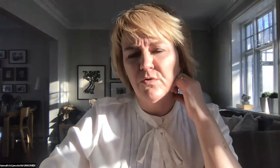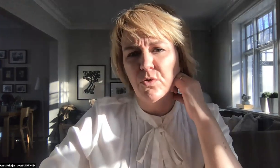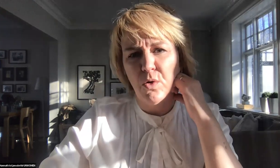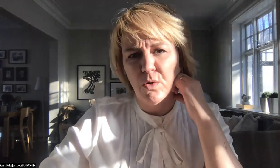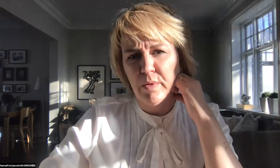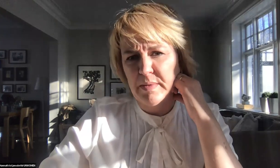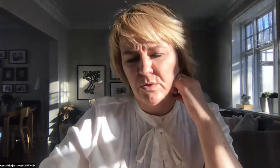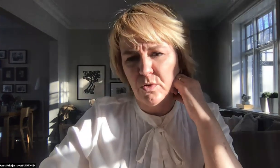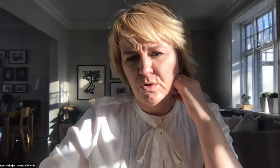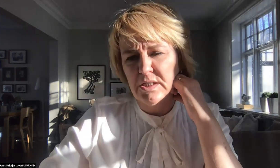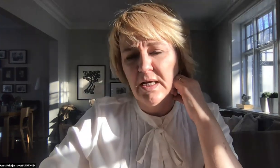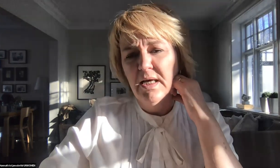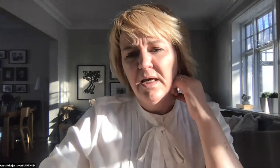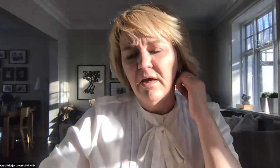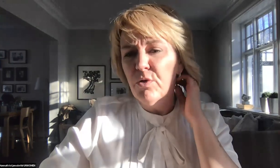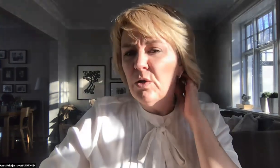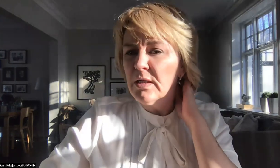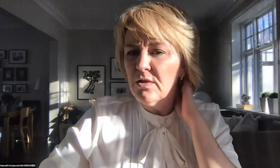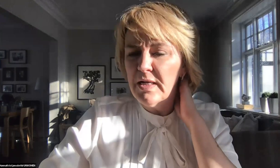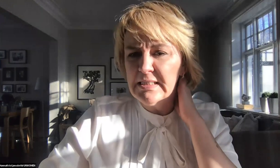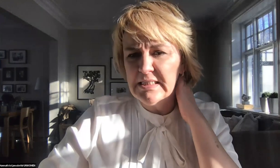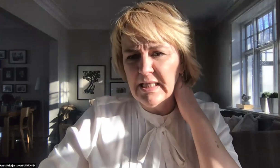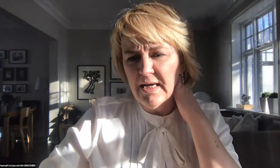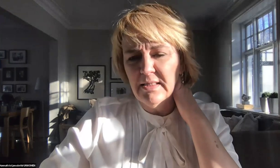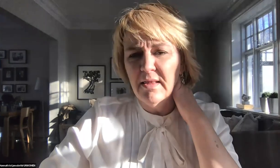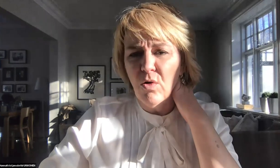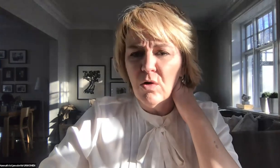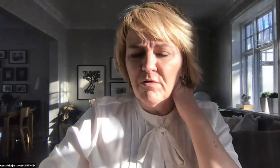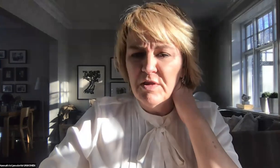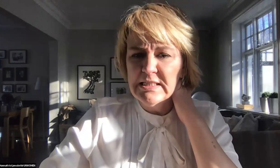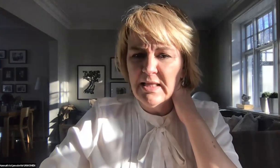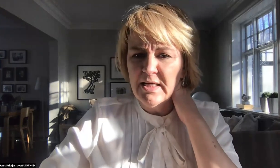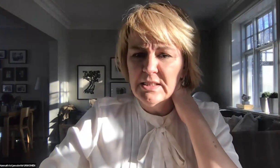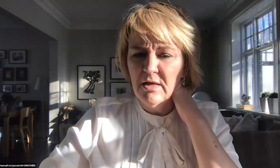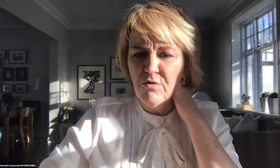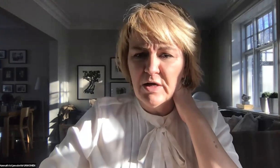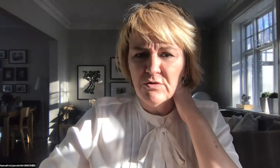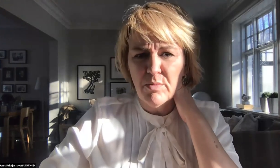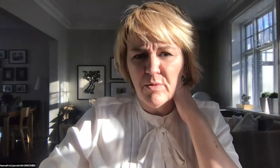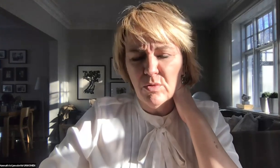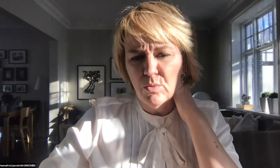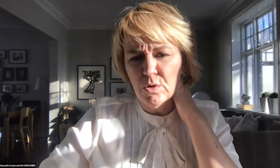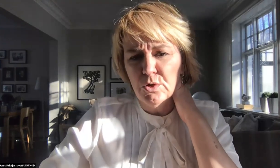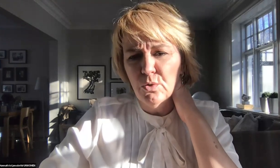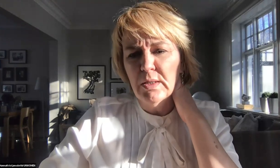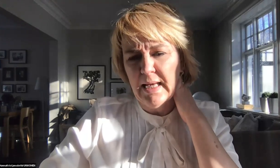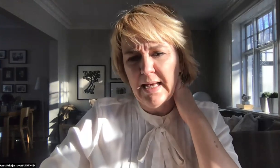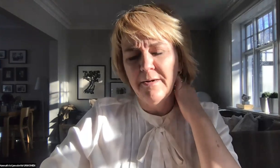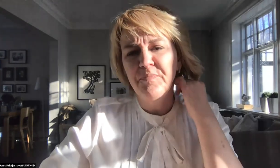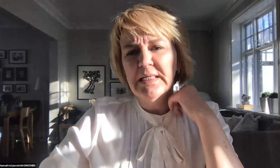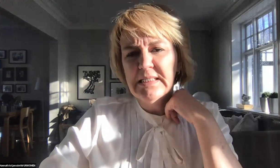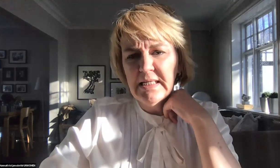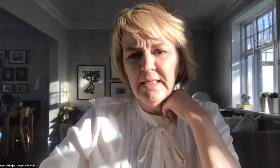the world for all women and girls. If we look at the next slide and all of these slides, dear friends from around the world, you